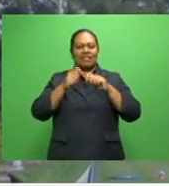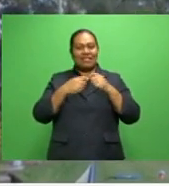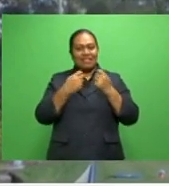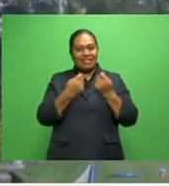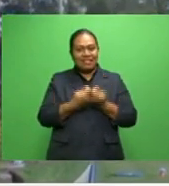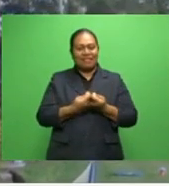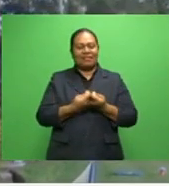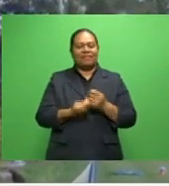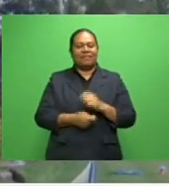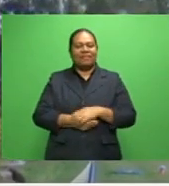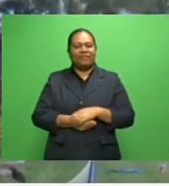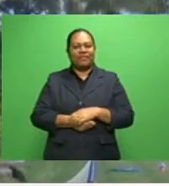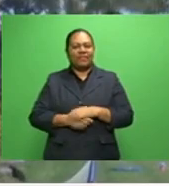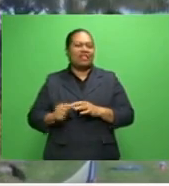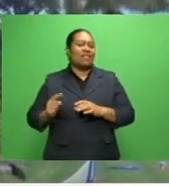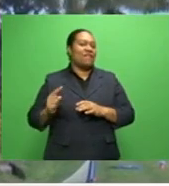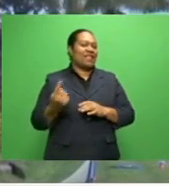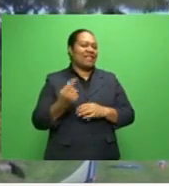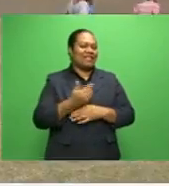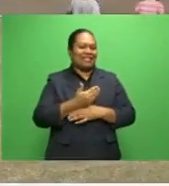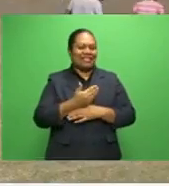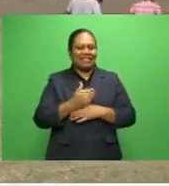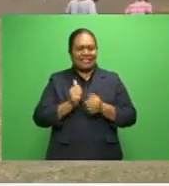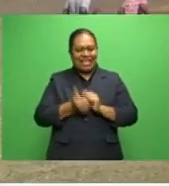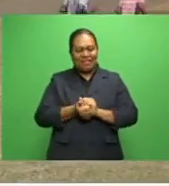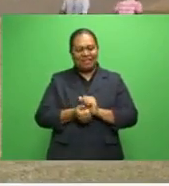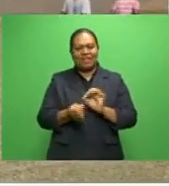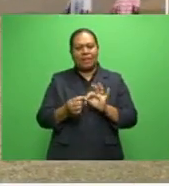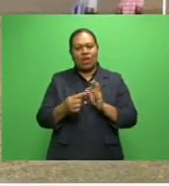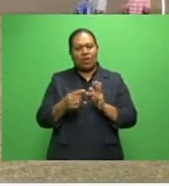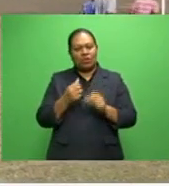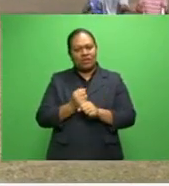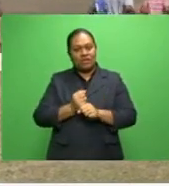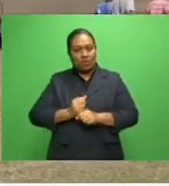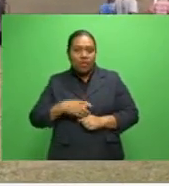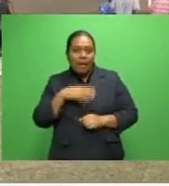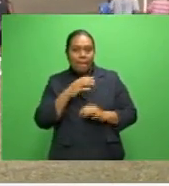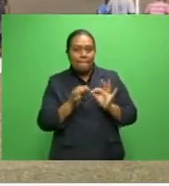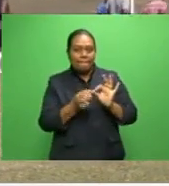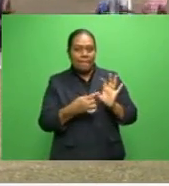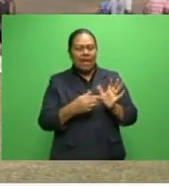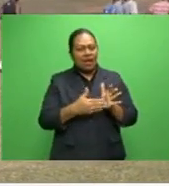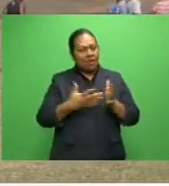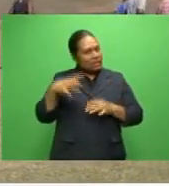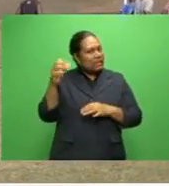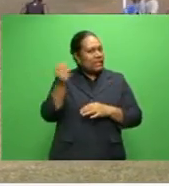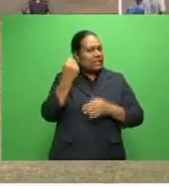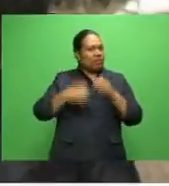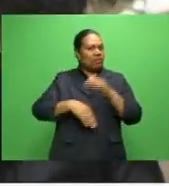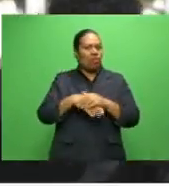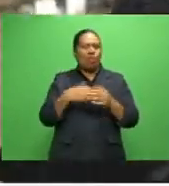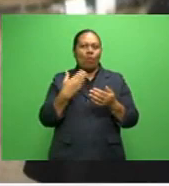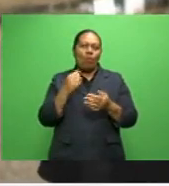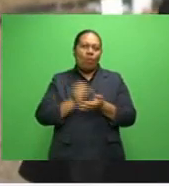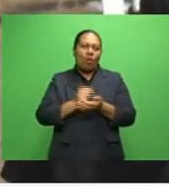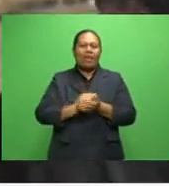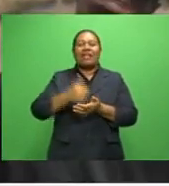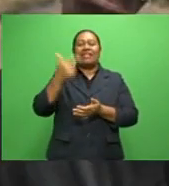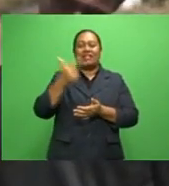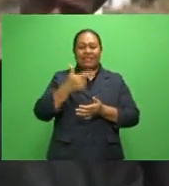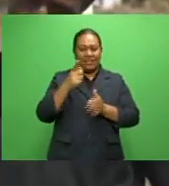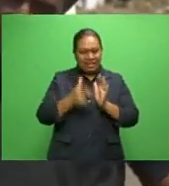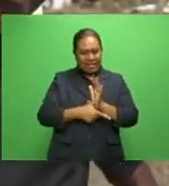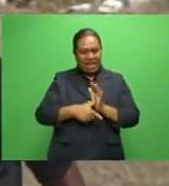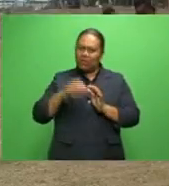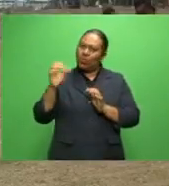the first two games in the BOG. The men in black is the most successful team in the competition history, winning the title 17 times,